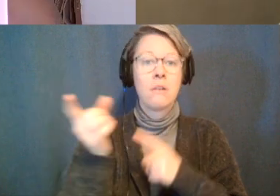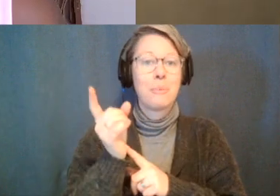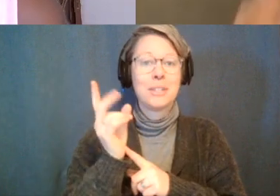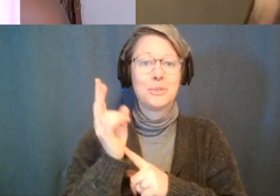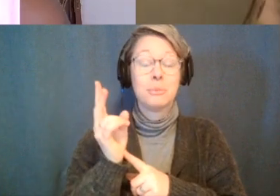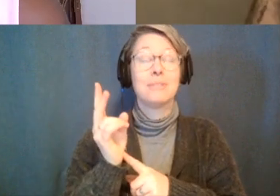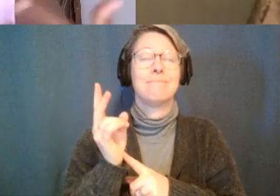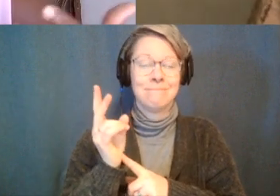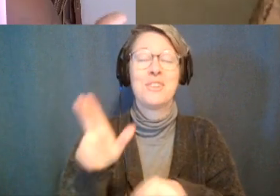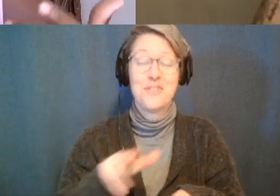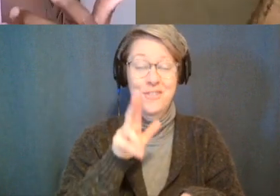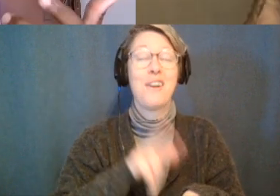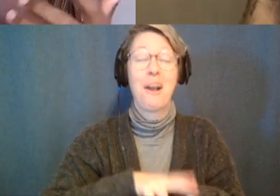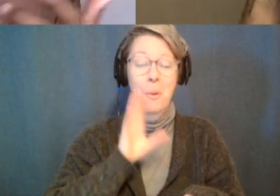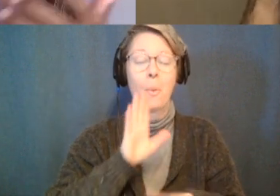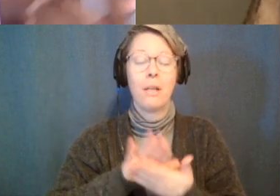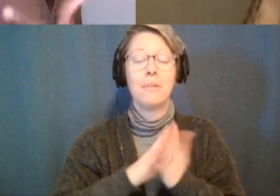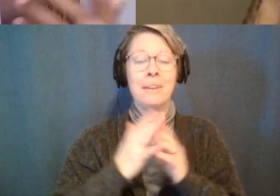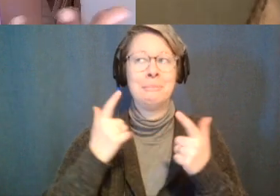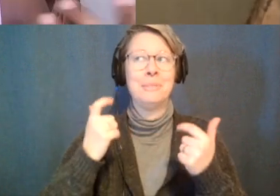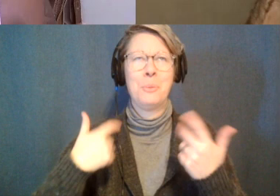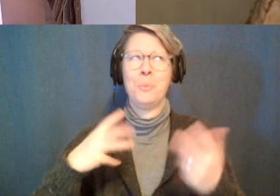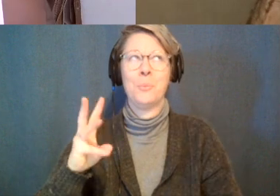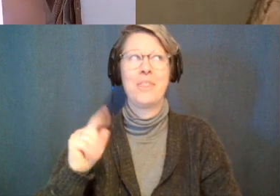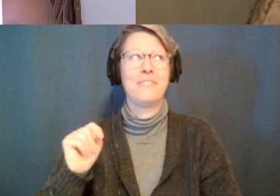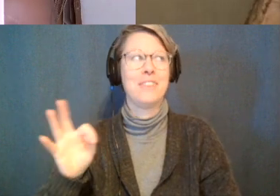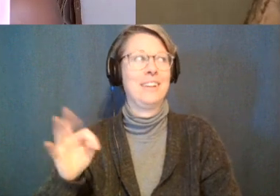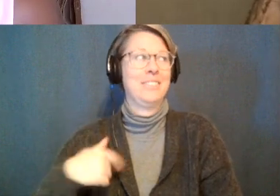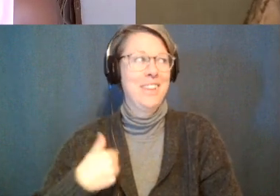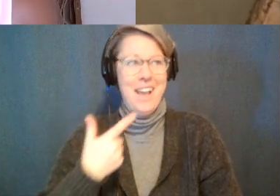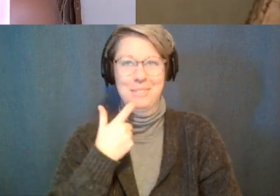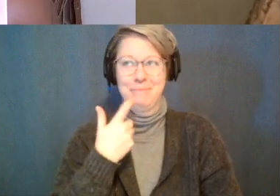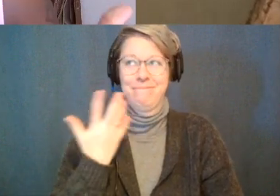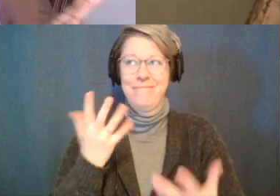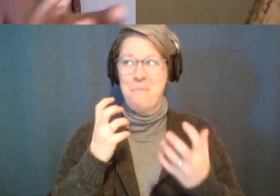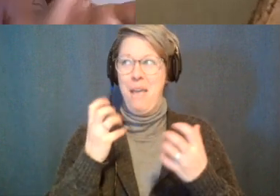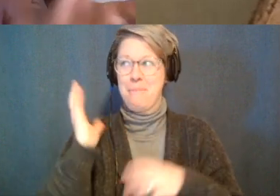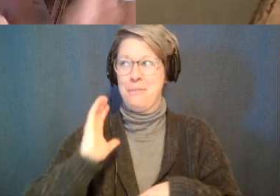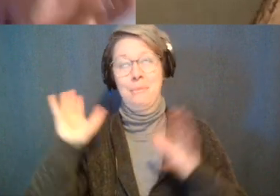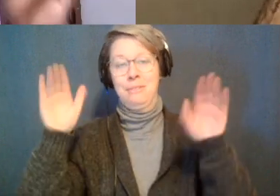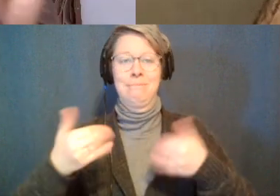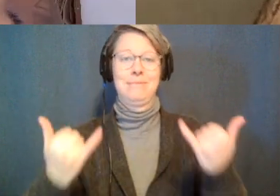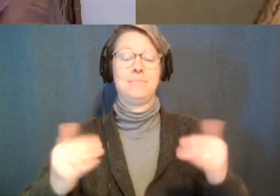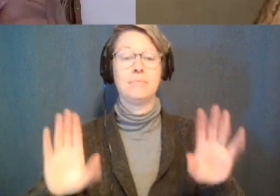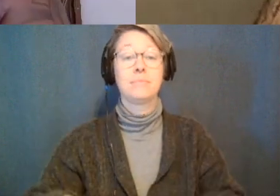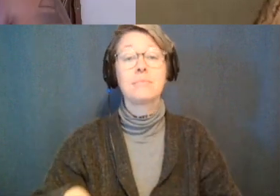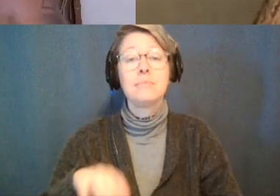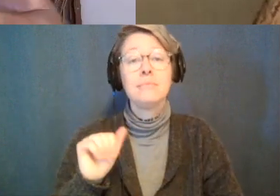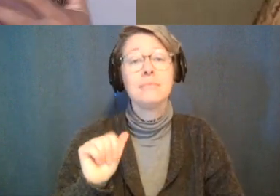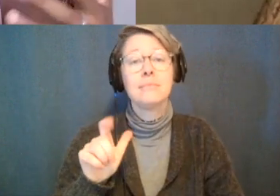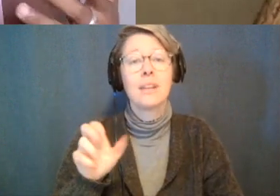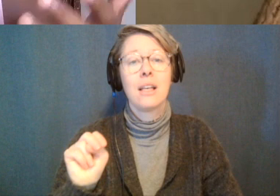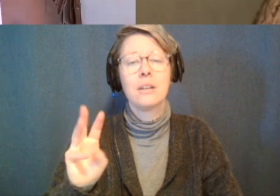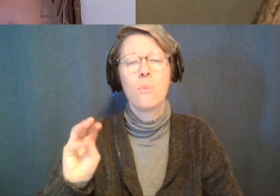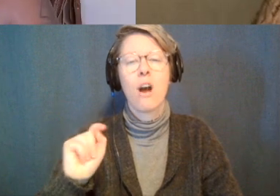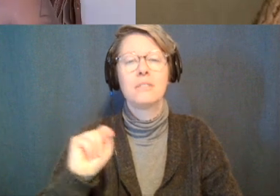naturally you're gonna start being like what the fuck was i mad about right like what was i mad about like alan watts and many like traditions they